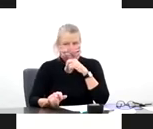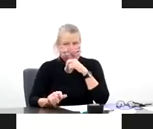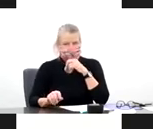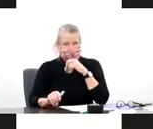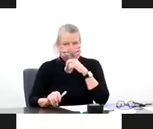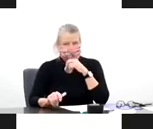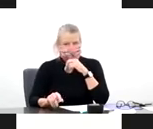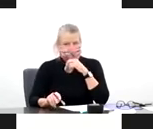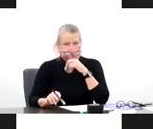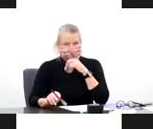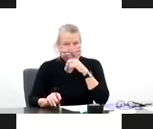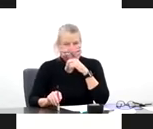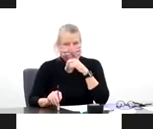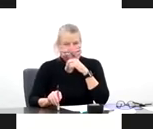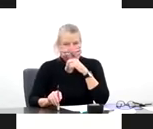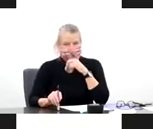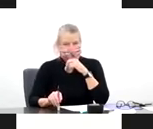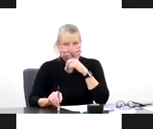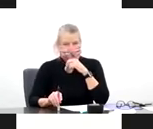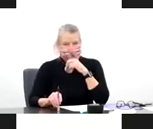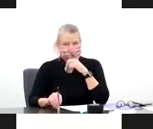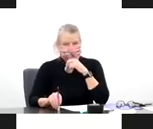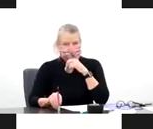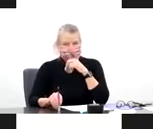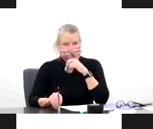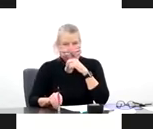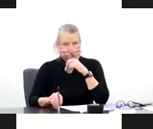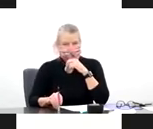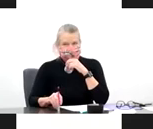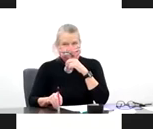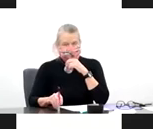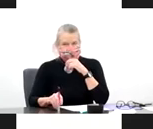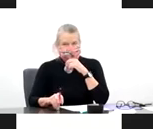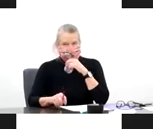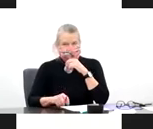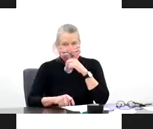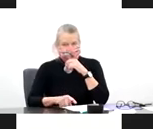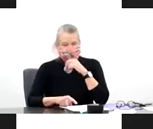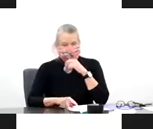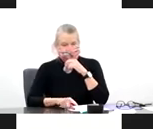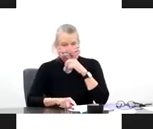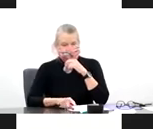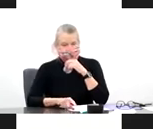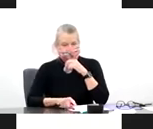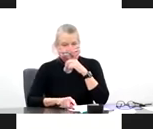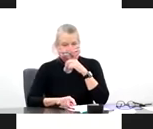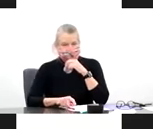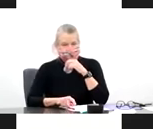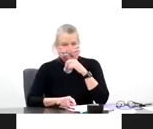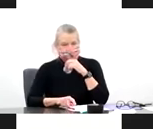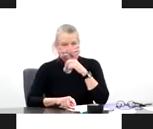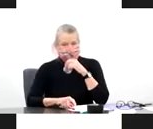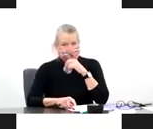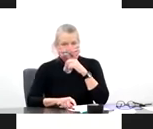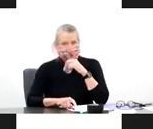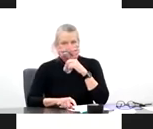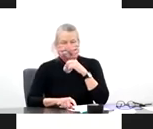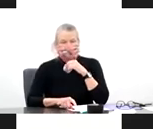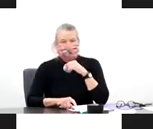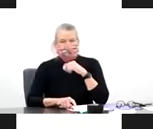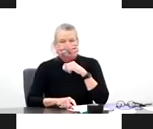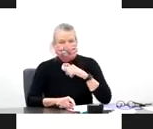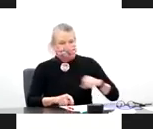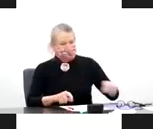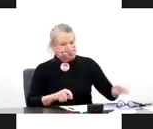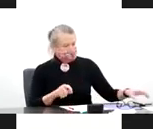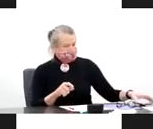that account for anywhere from 15 to 30% of the common colds that each of us experience